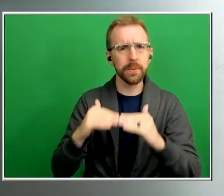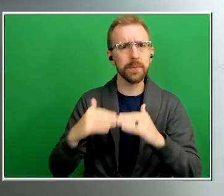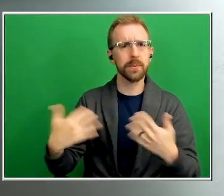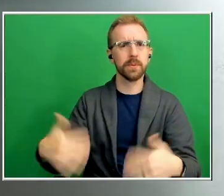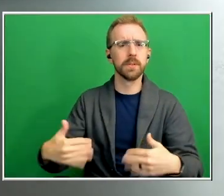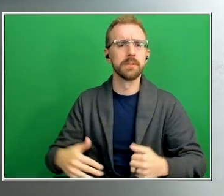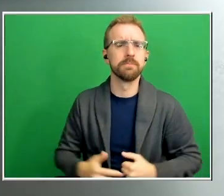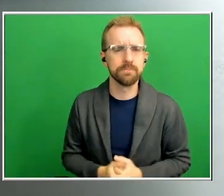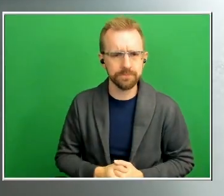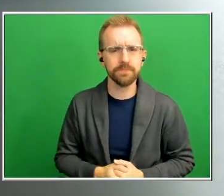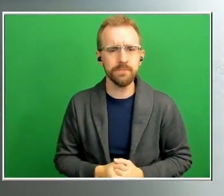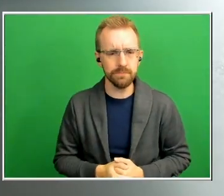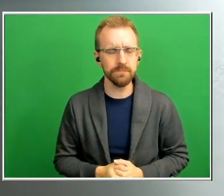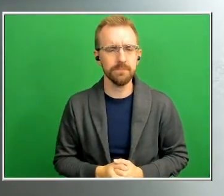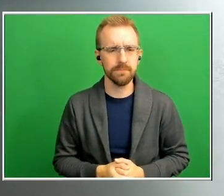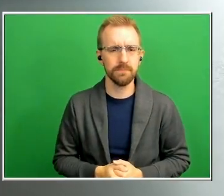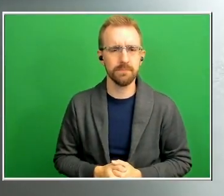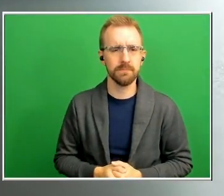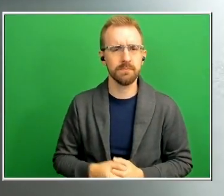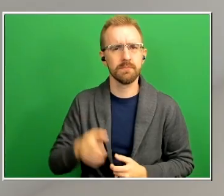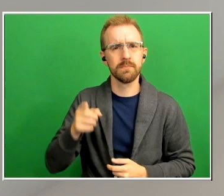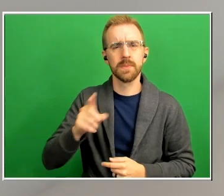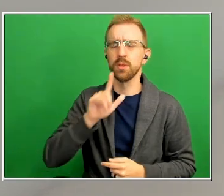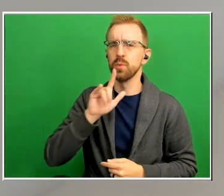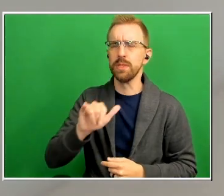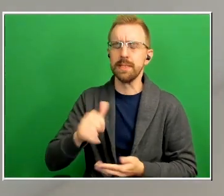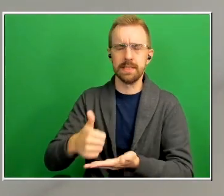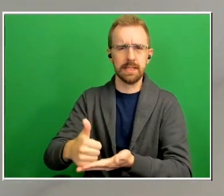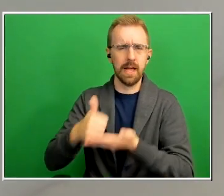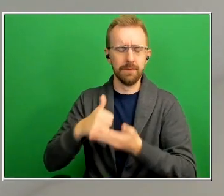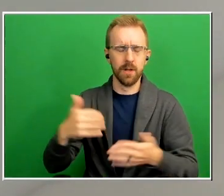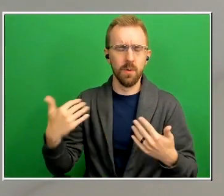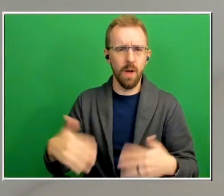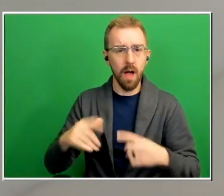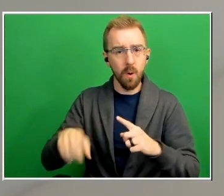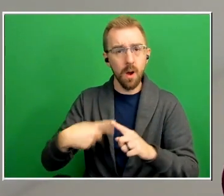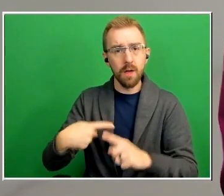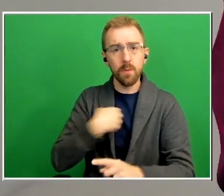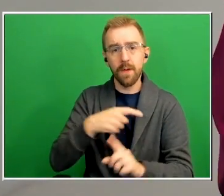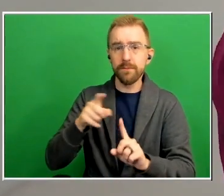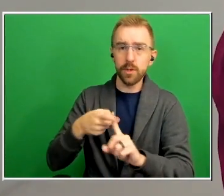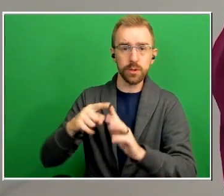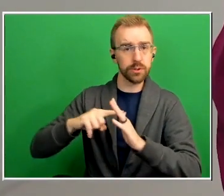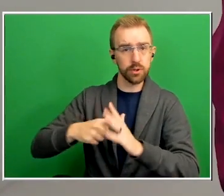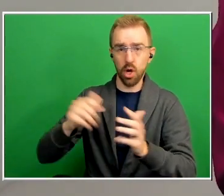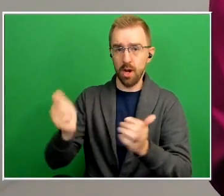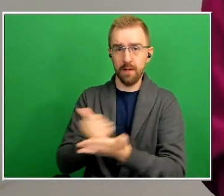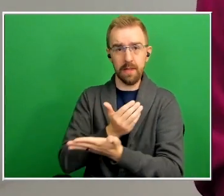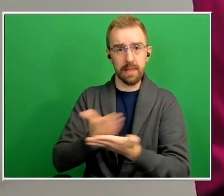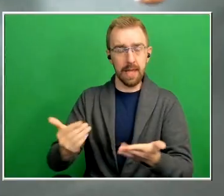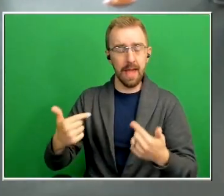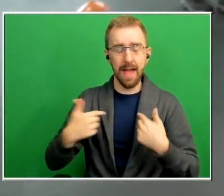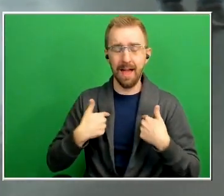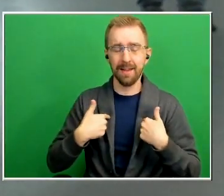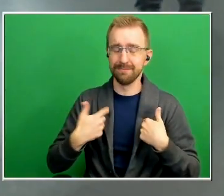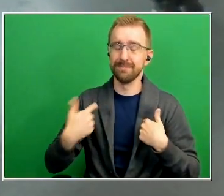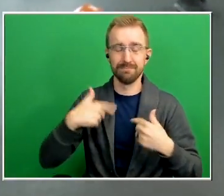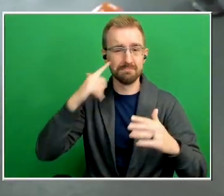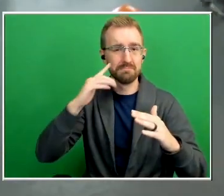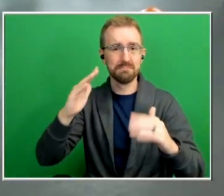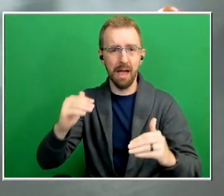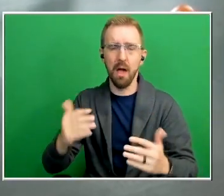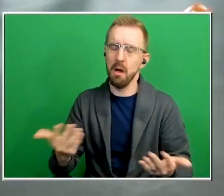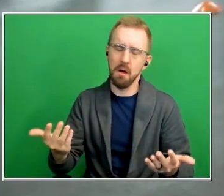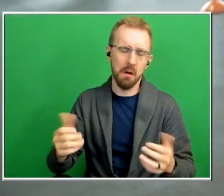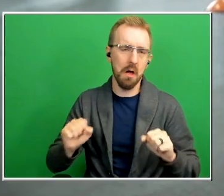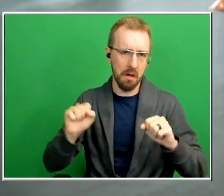this has really been helpful when we first started all of this I I anticipated oh yeah it's another thing where I get